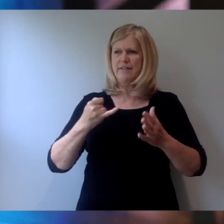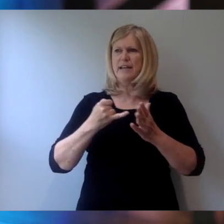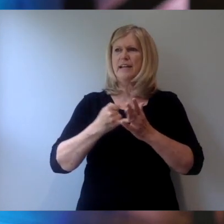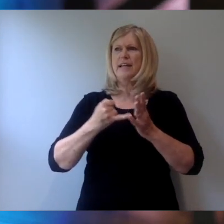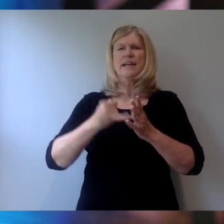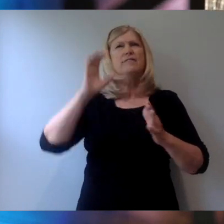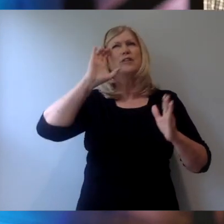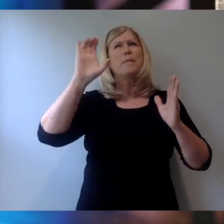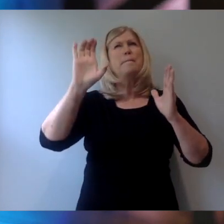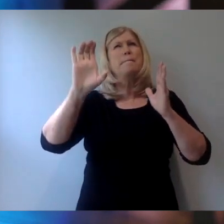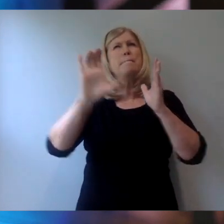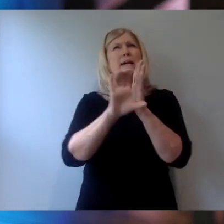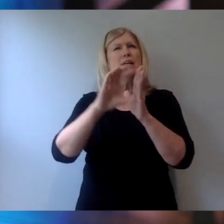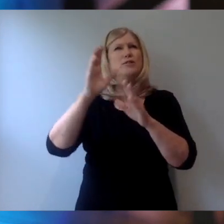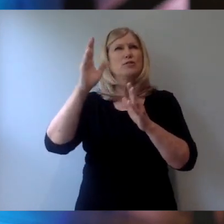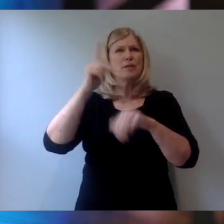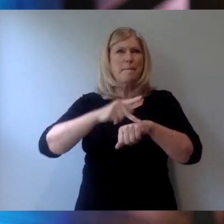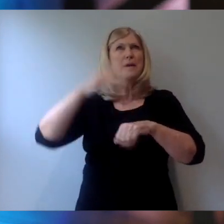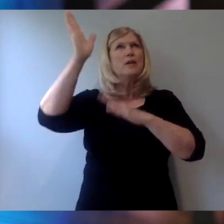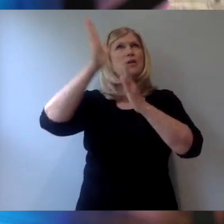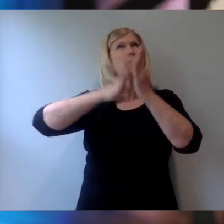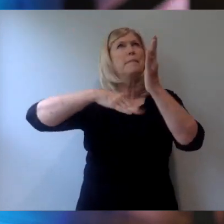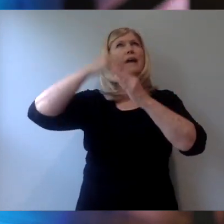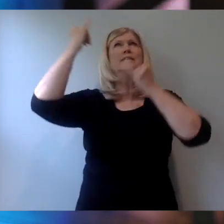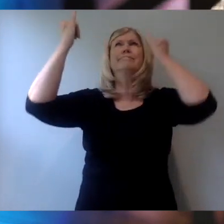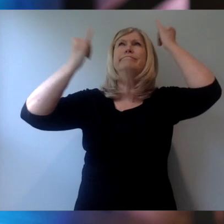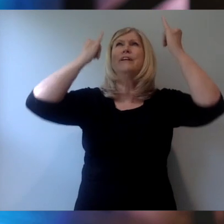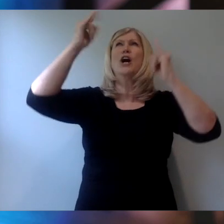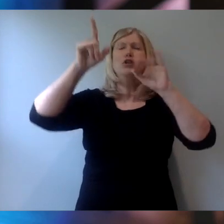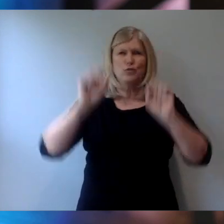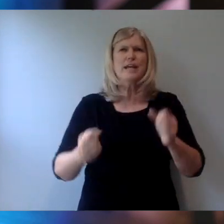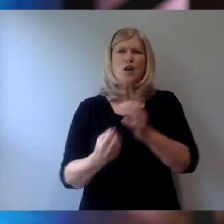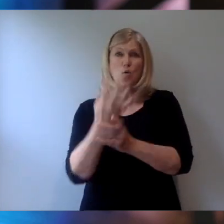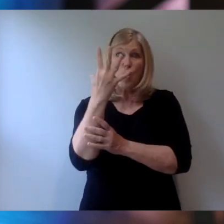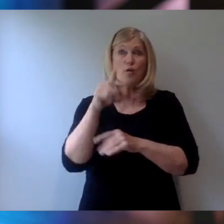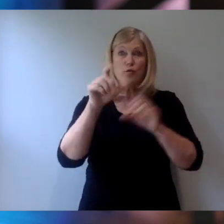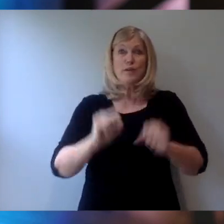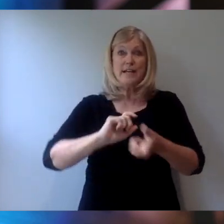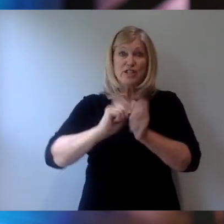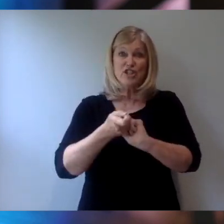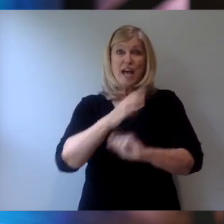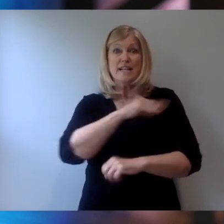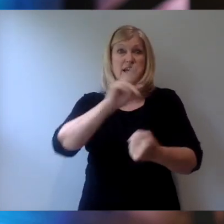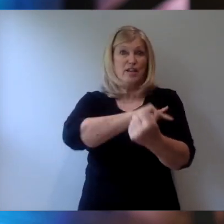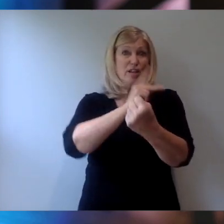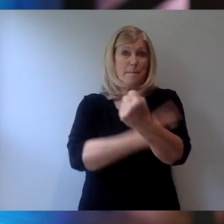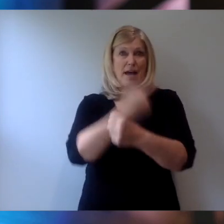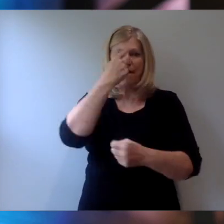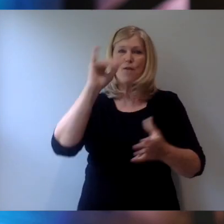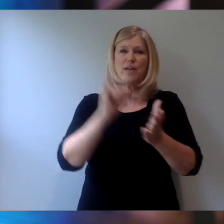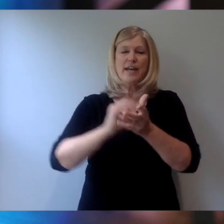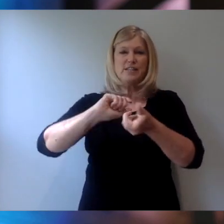verses essentially say, you can grow, you can change, and the power for that change